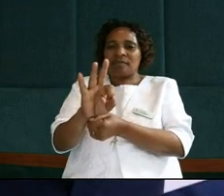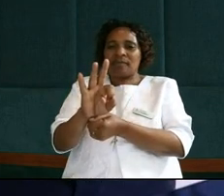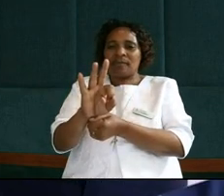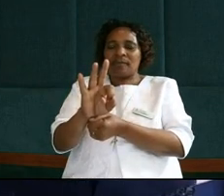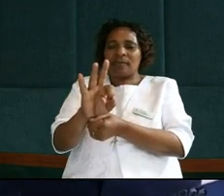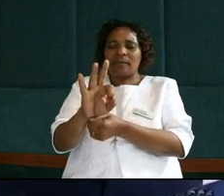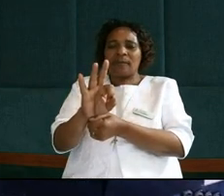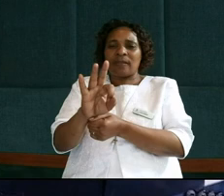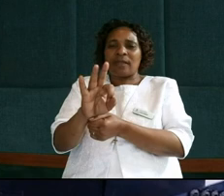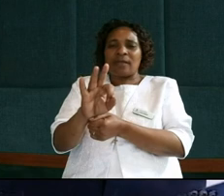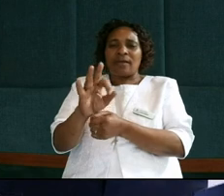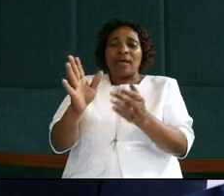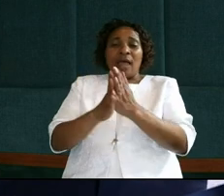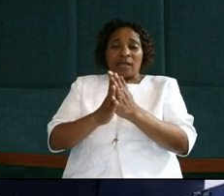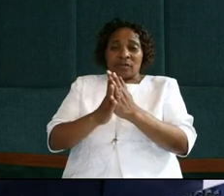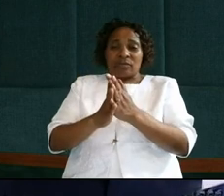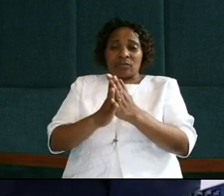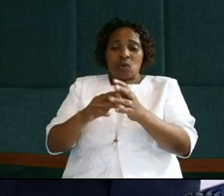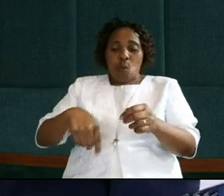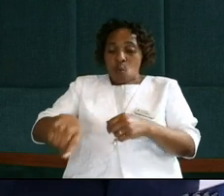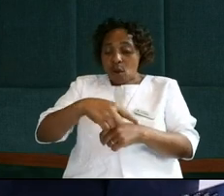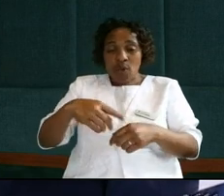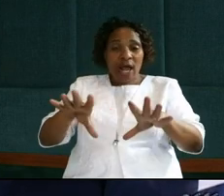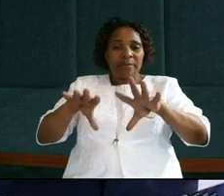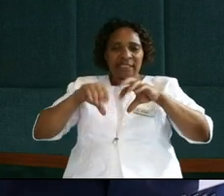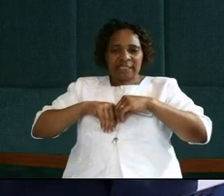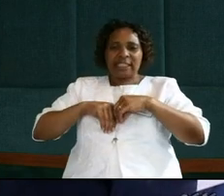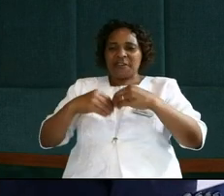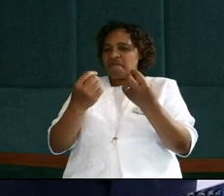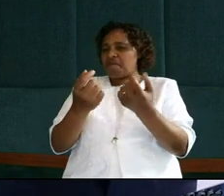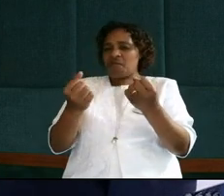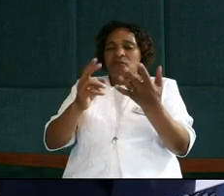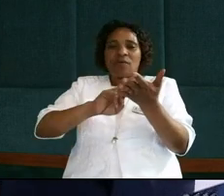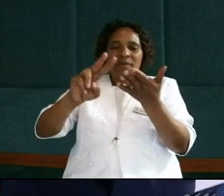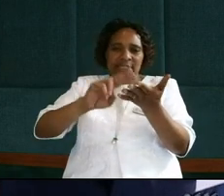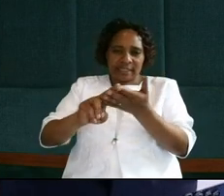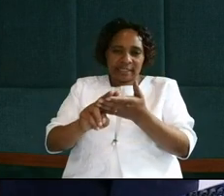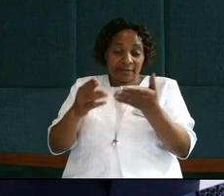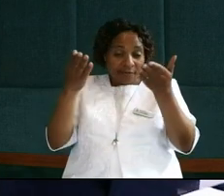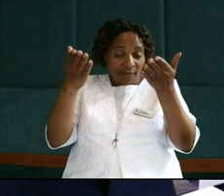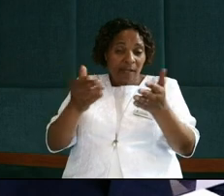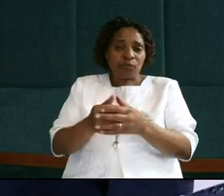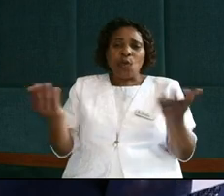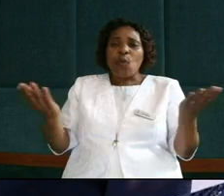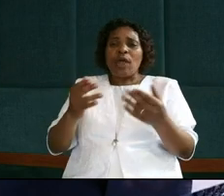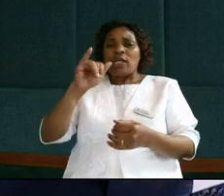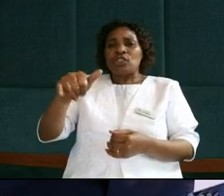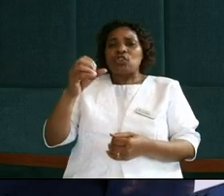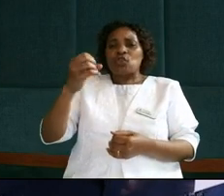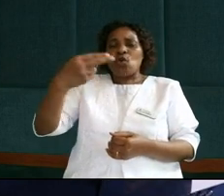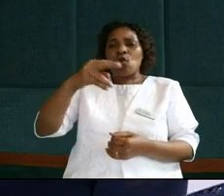And we will appreciate a few verses there where John captured